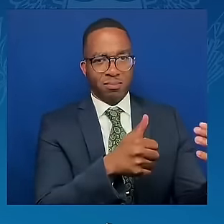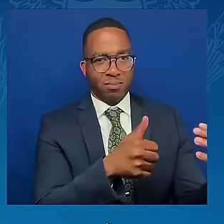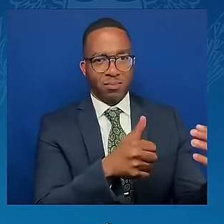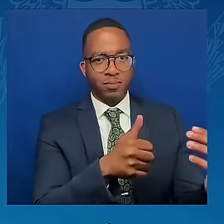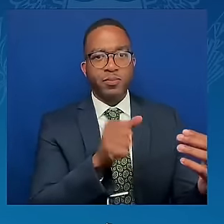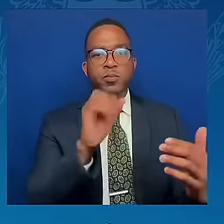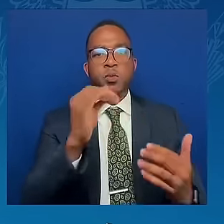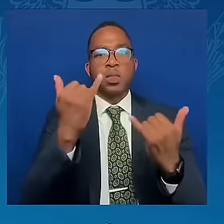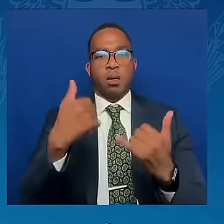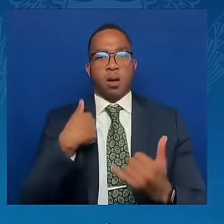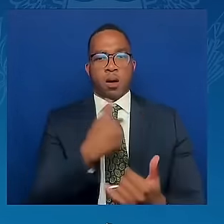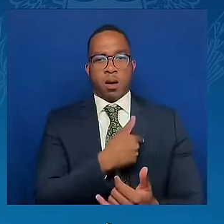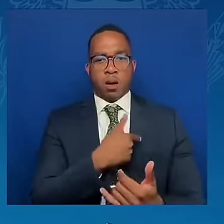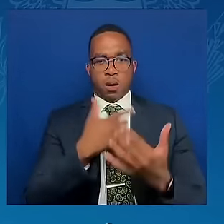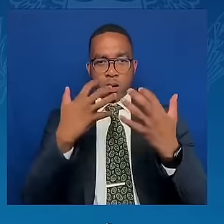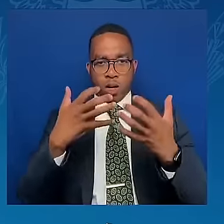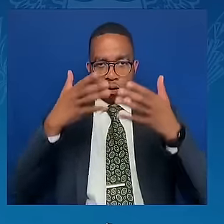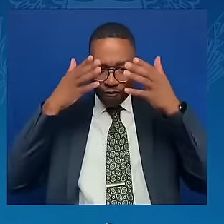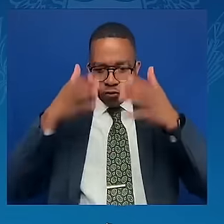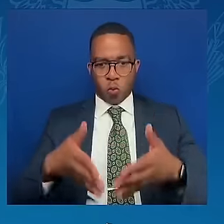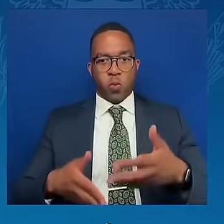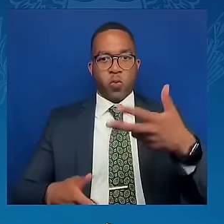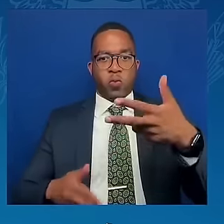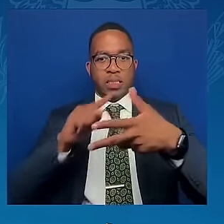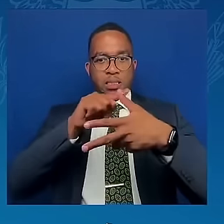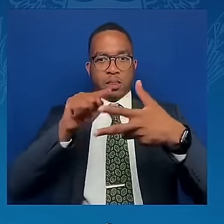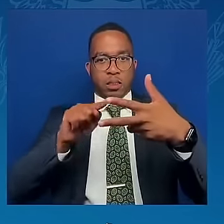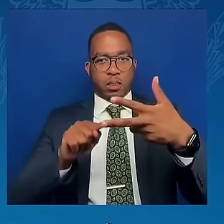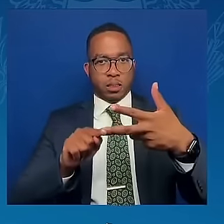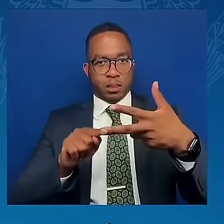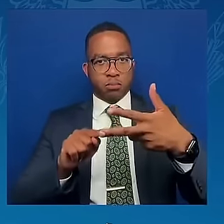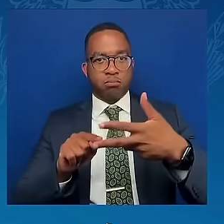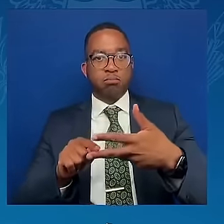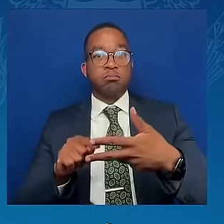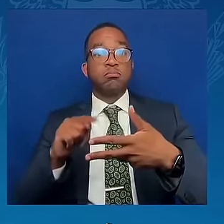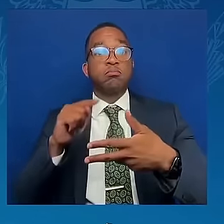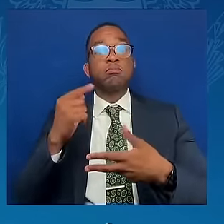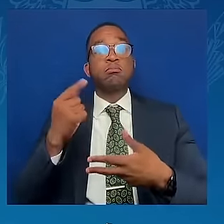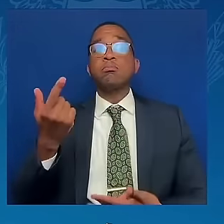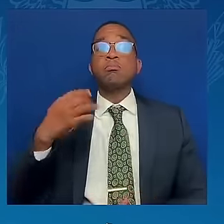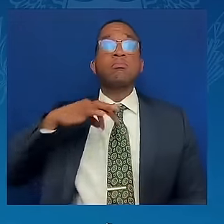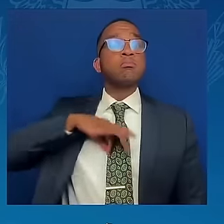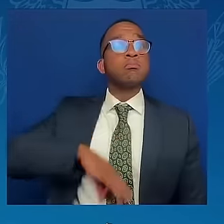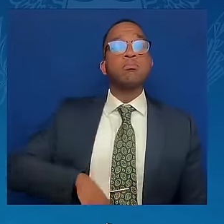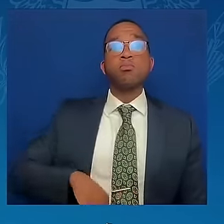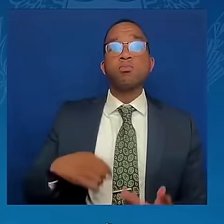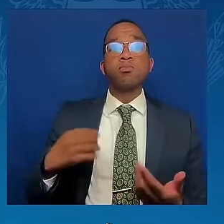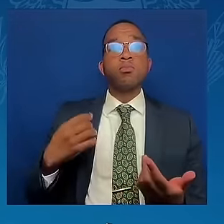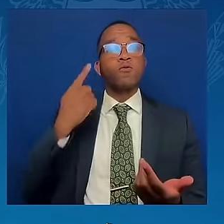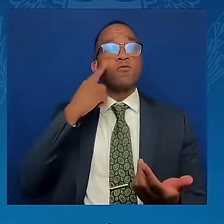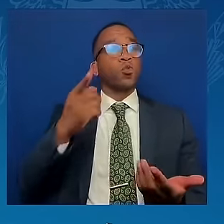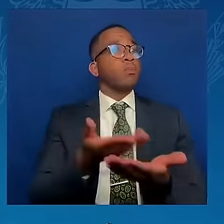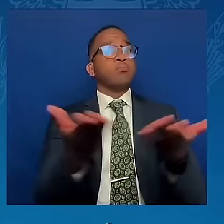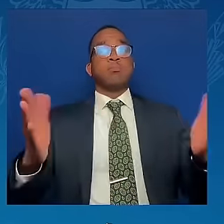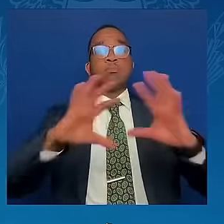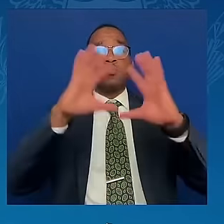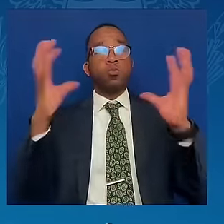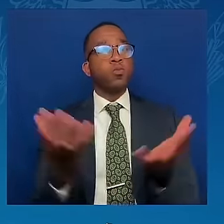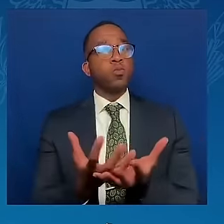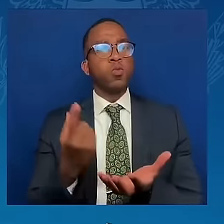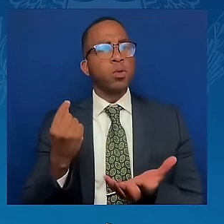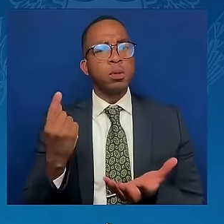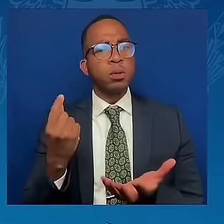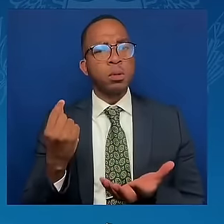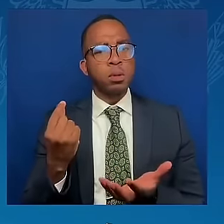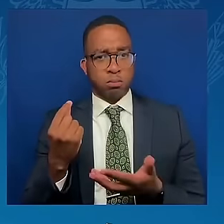on what is useful to everyone in the world, without exception. The first point is radiation and